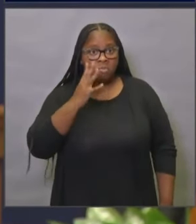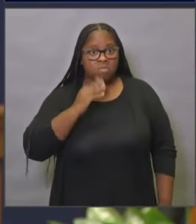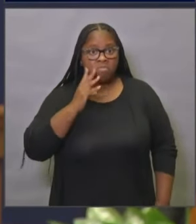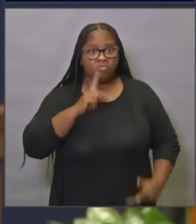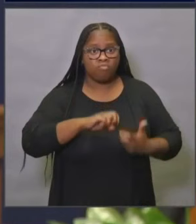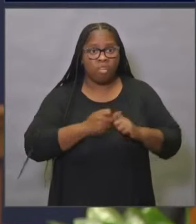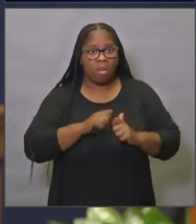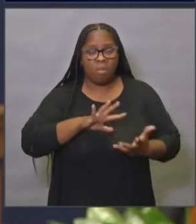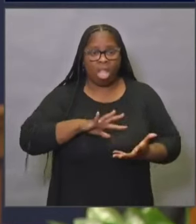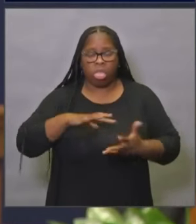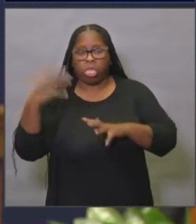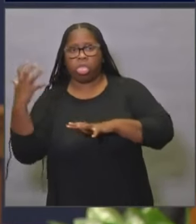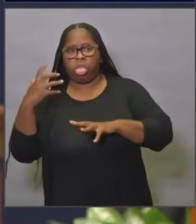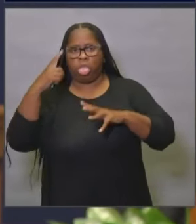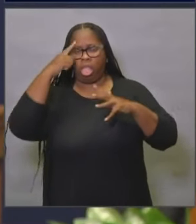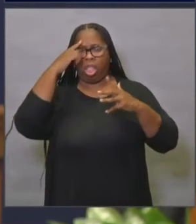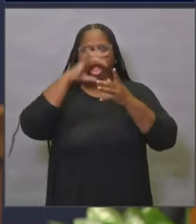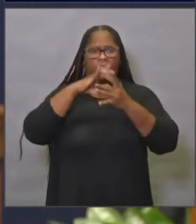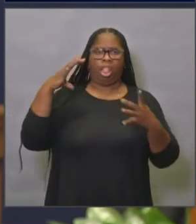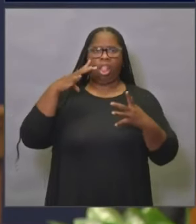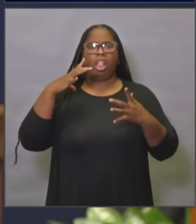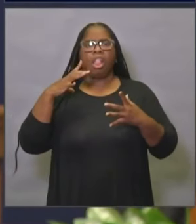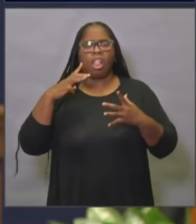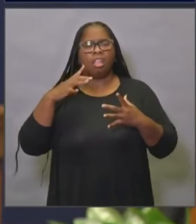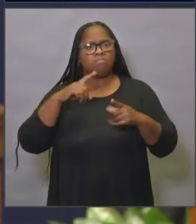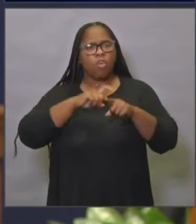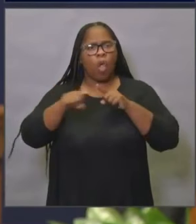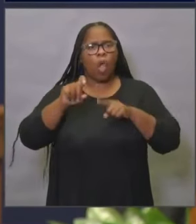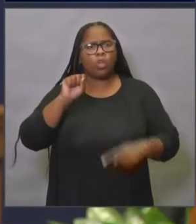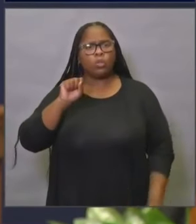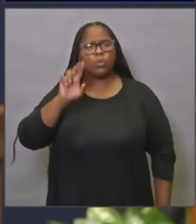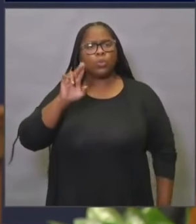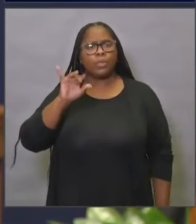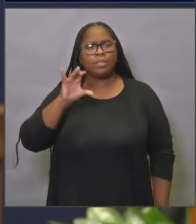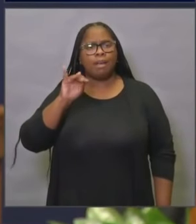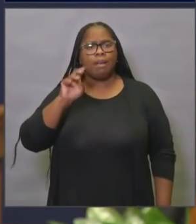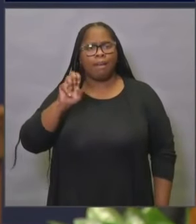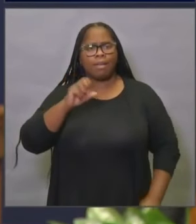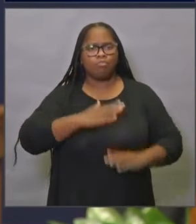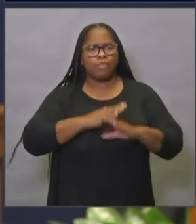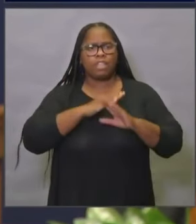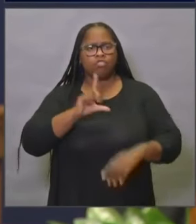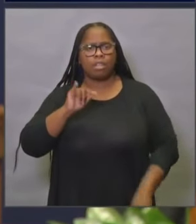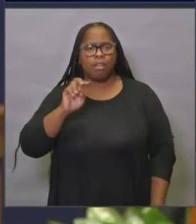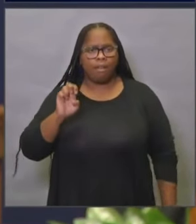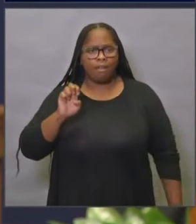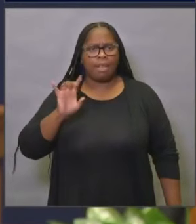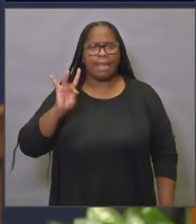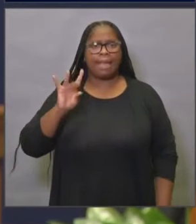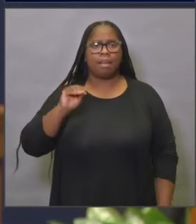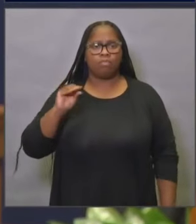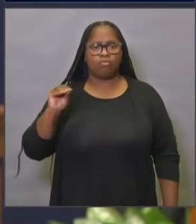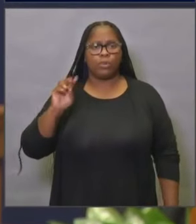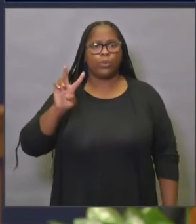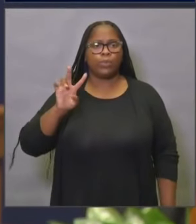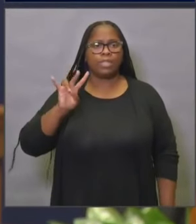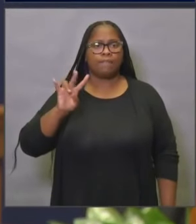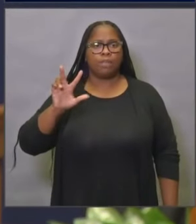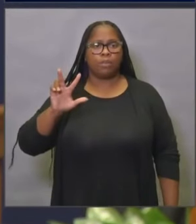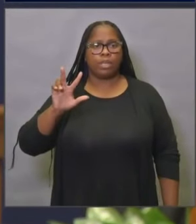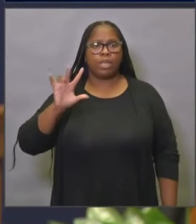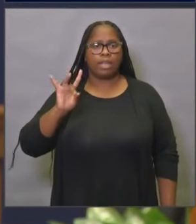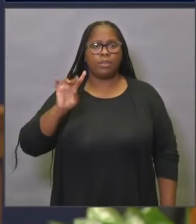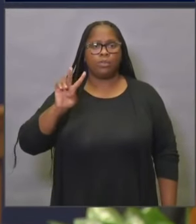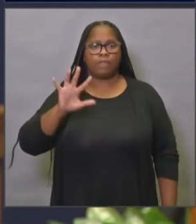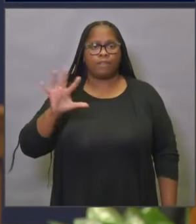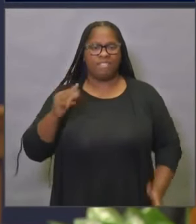you know someone who is in crisis, you can call the suicide prevention line at 800-273-8255.